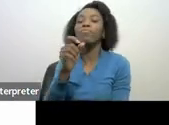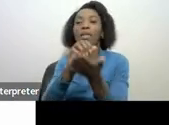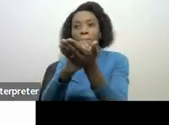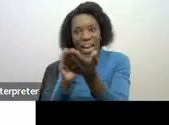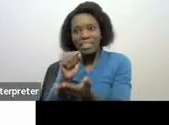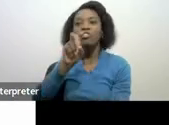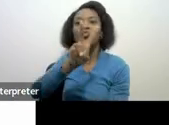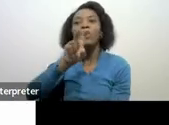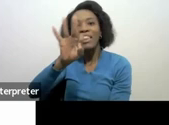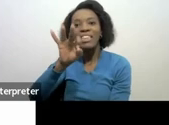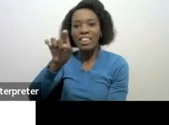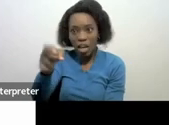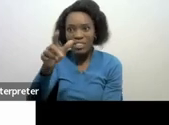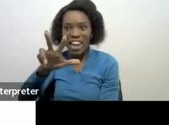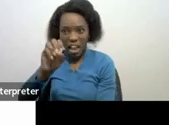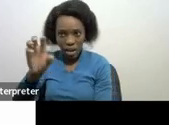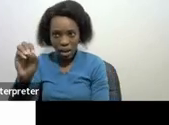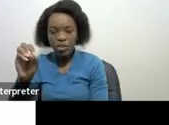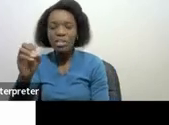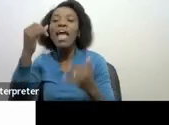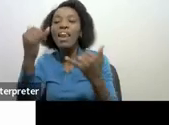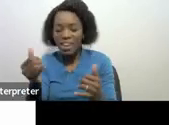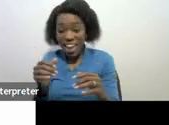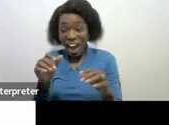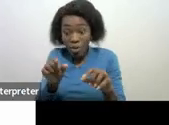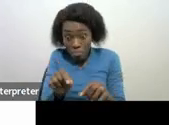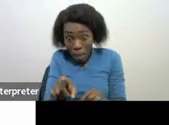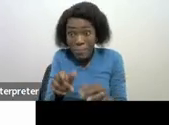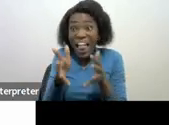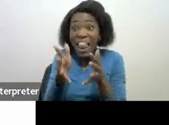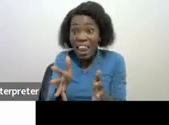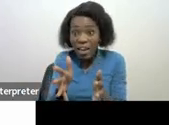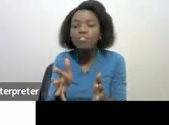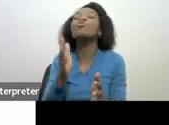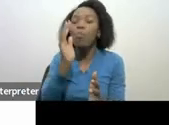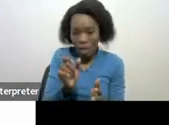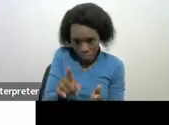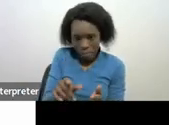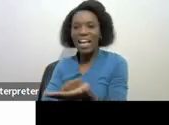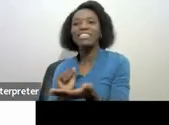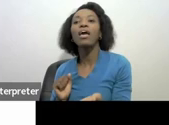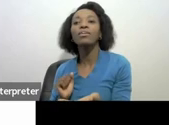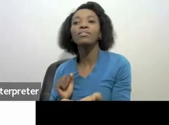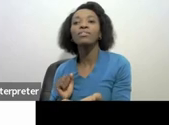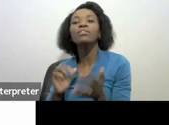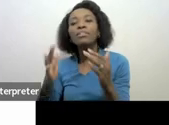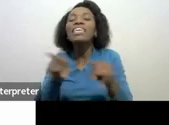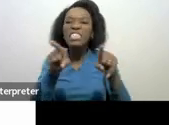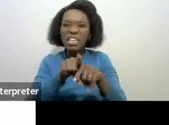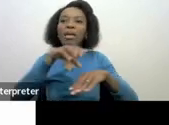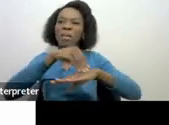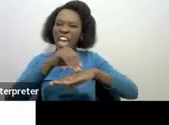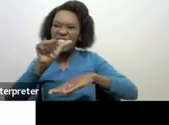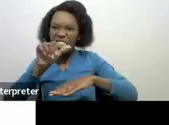$50,000 rent and the difference is the one which will be taxed on same applies with the persons who are 65 and older